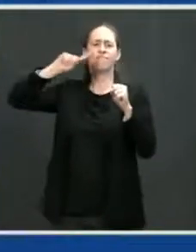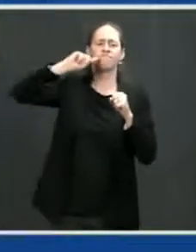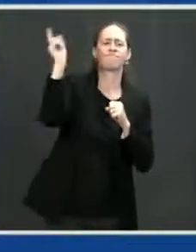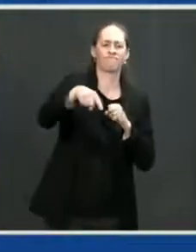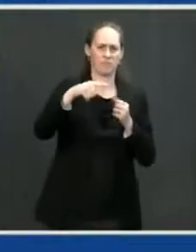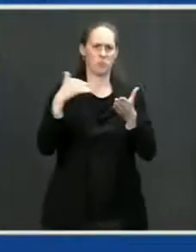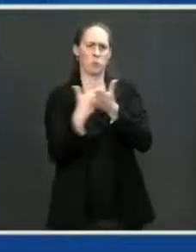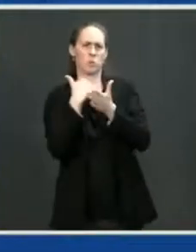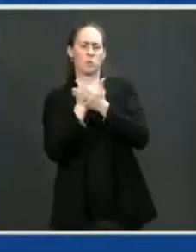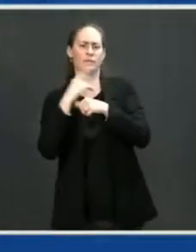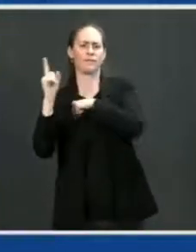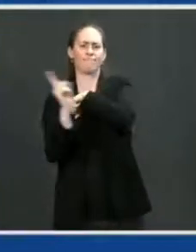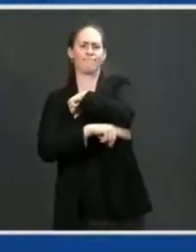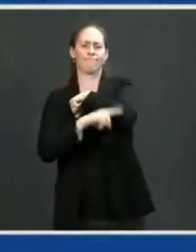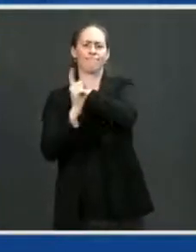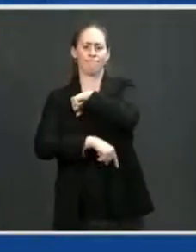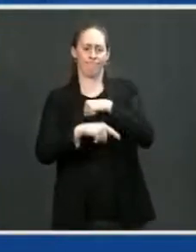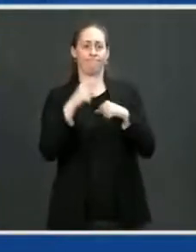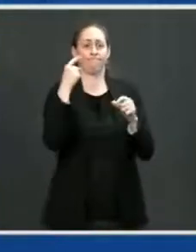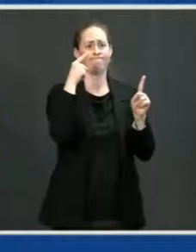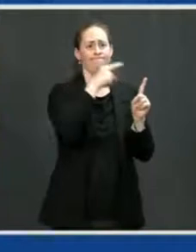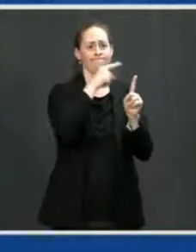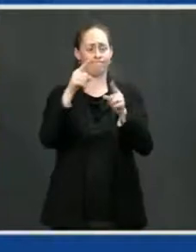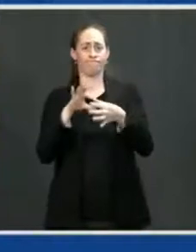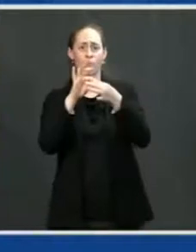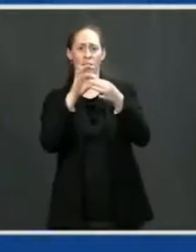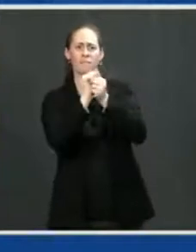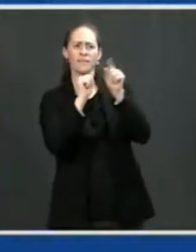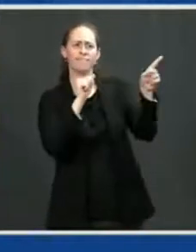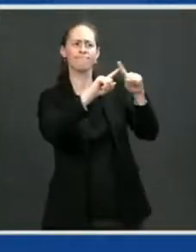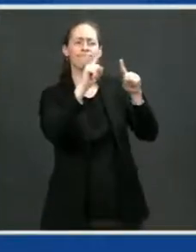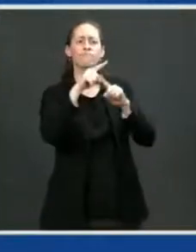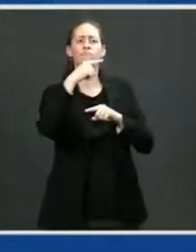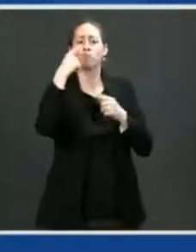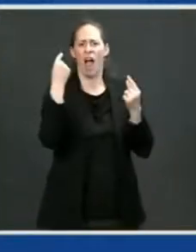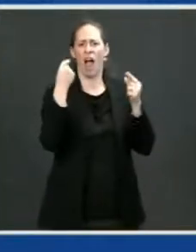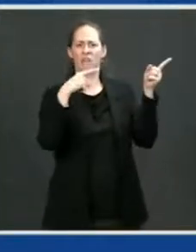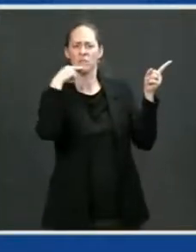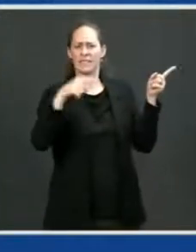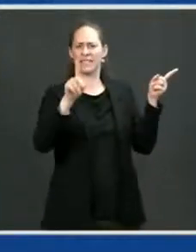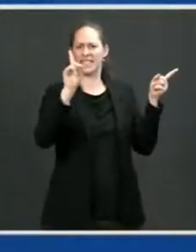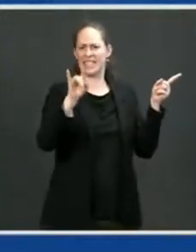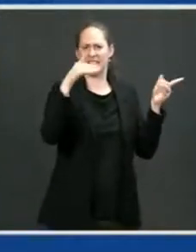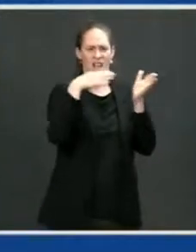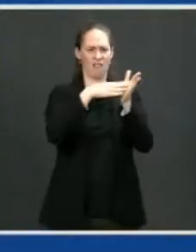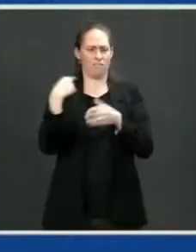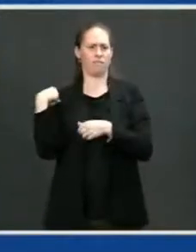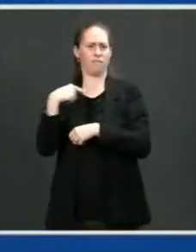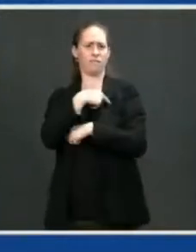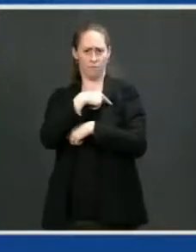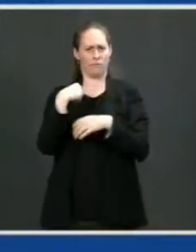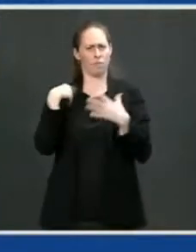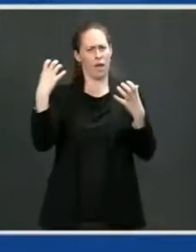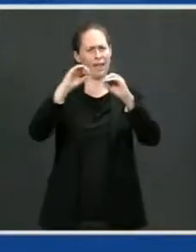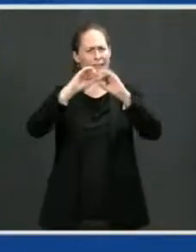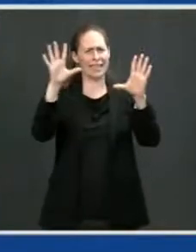specific harmful actions that Russia has taken against U.S. interests. I was clear with President Putin that we could have gone